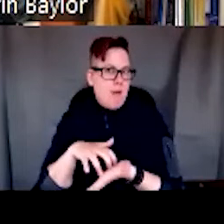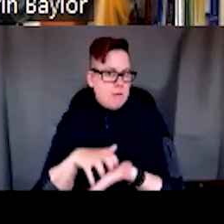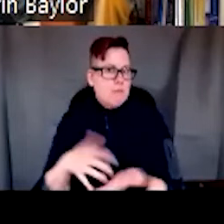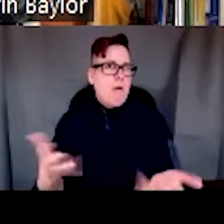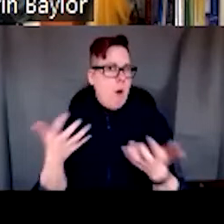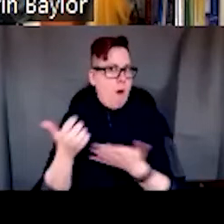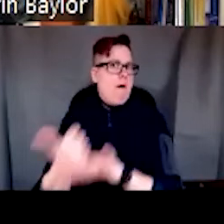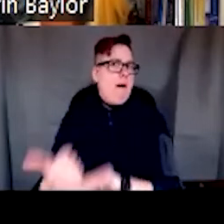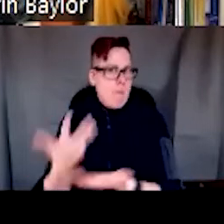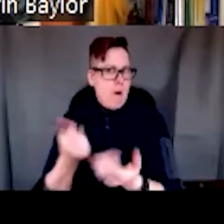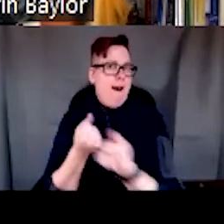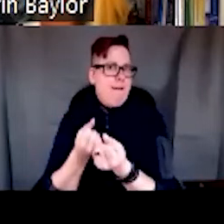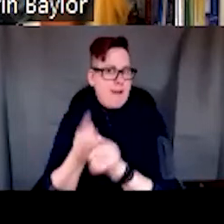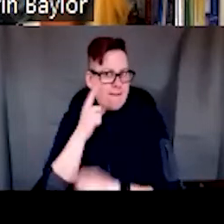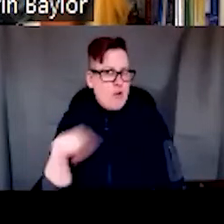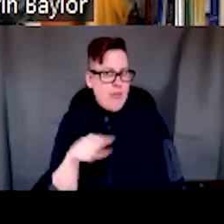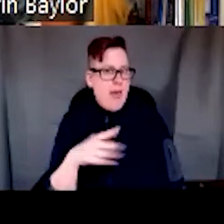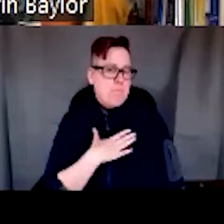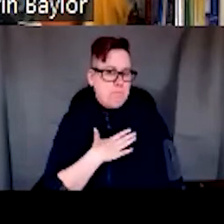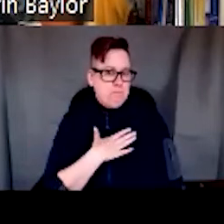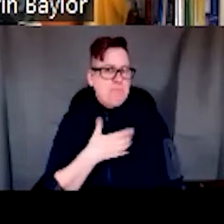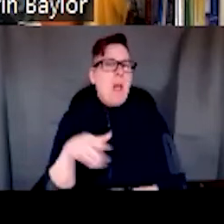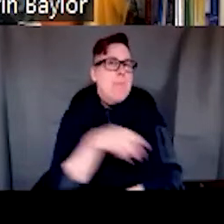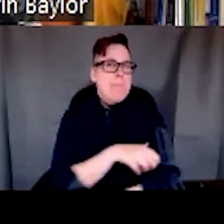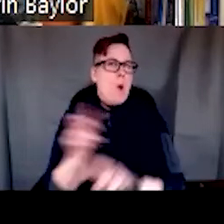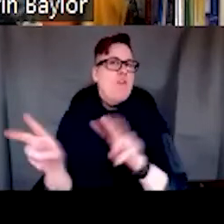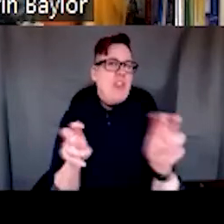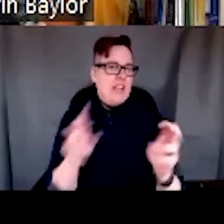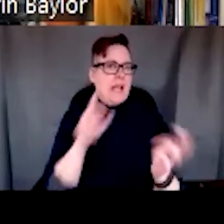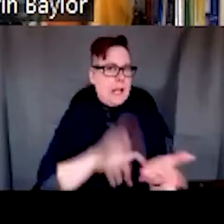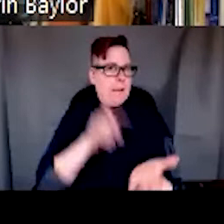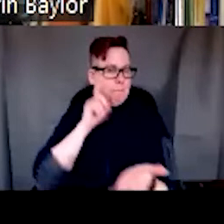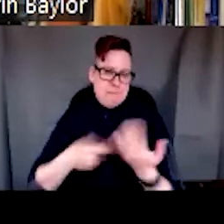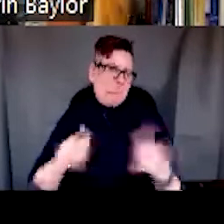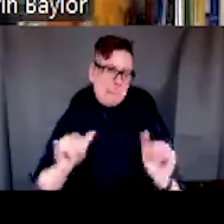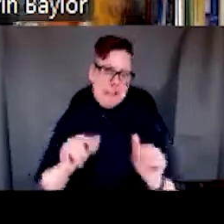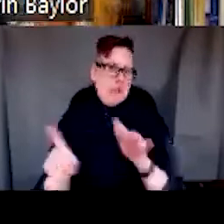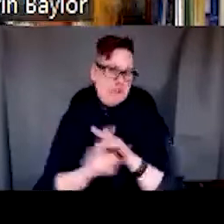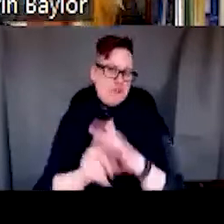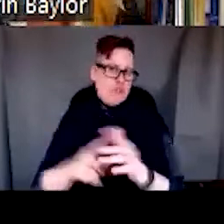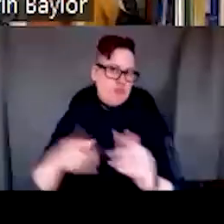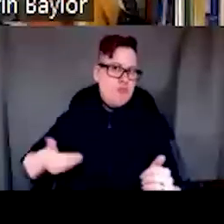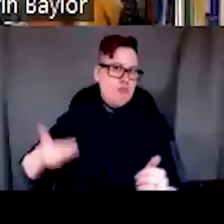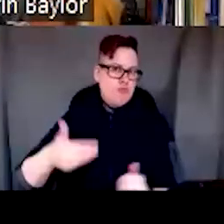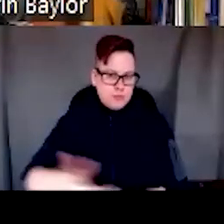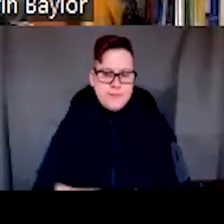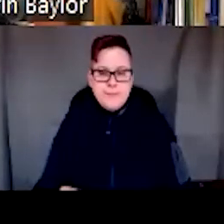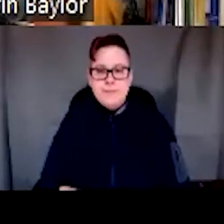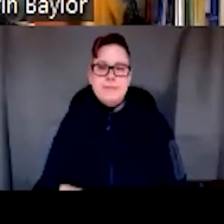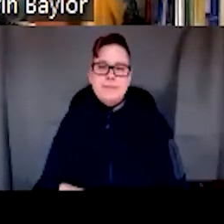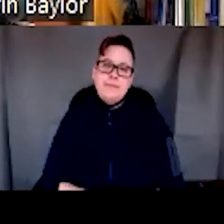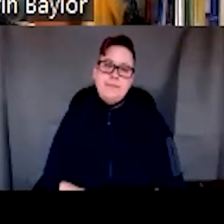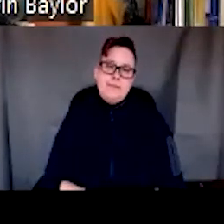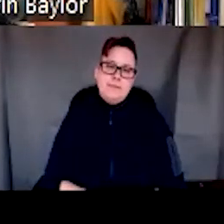that, you know, that, you was a really powerful theme that, uh, continues to come up while we debrief these, um, and